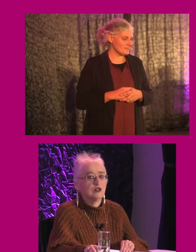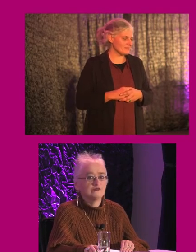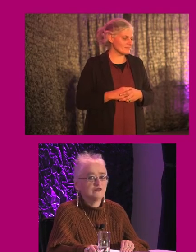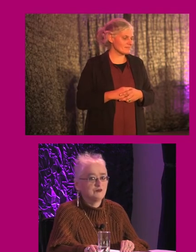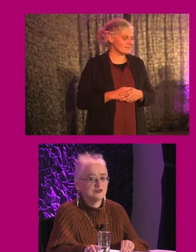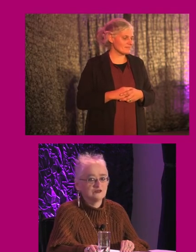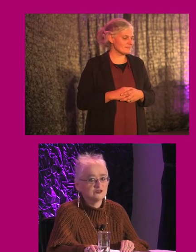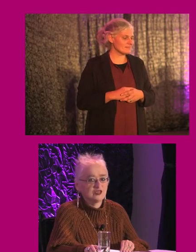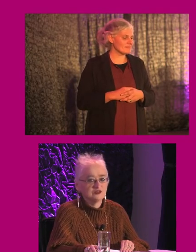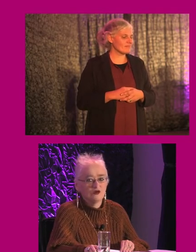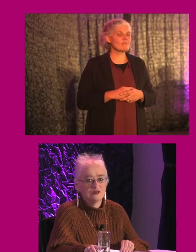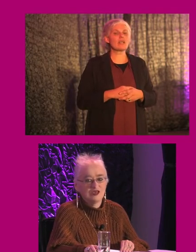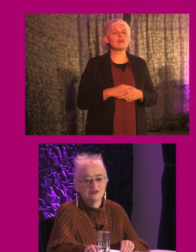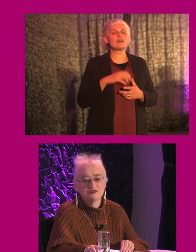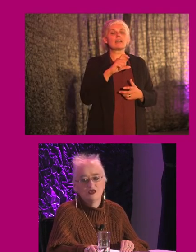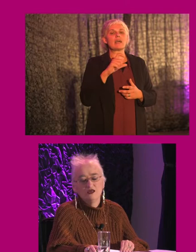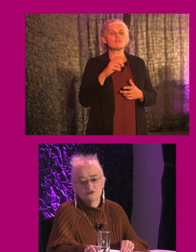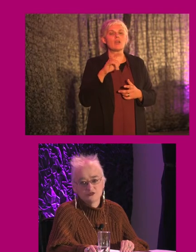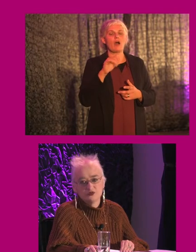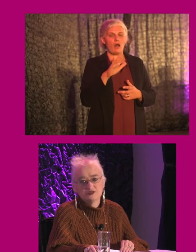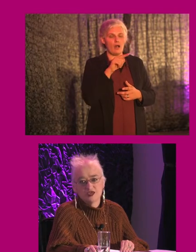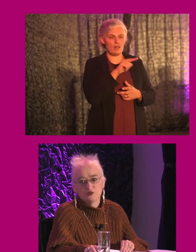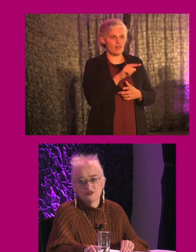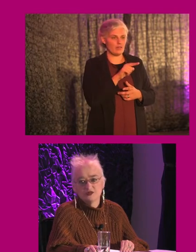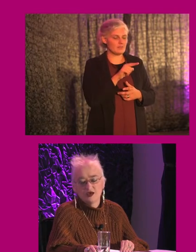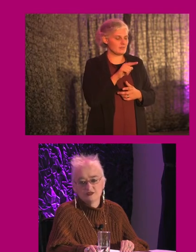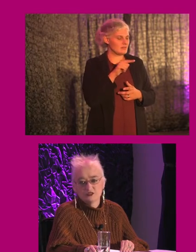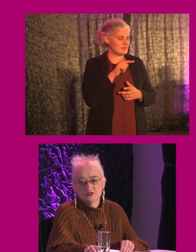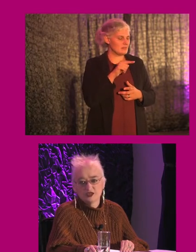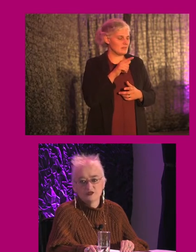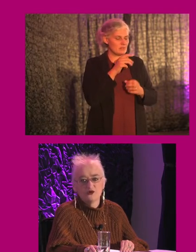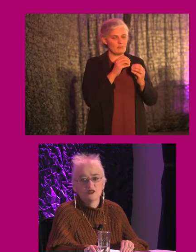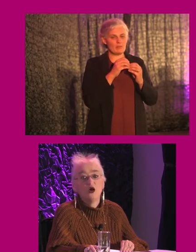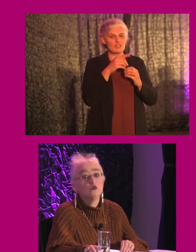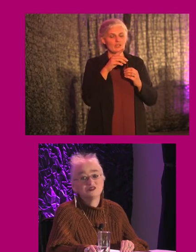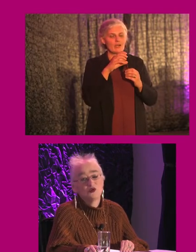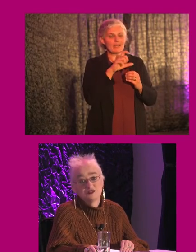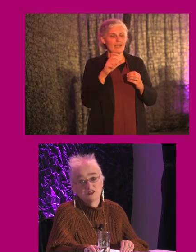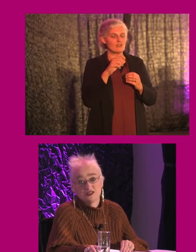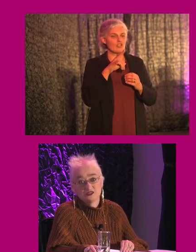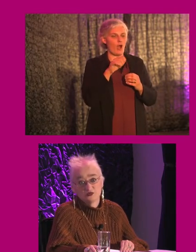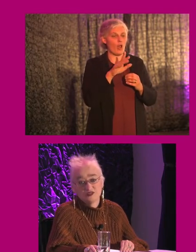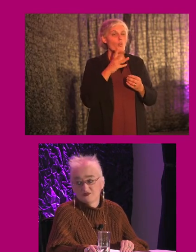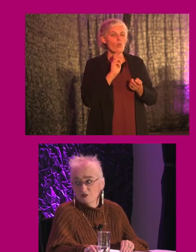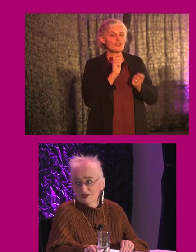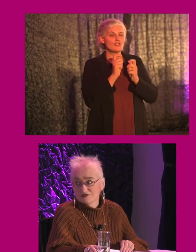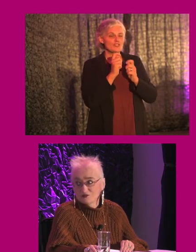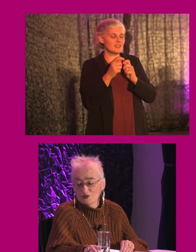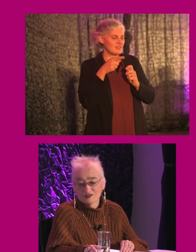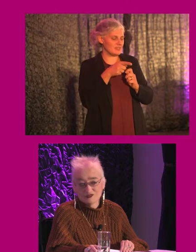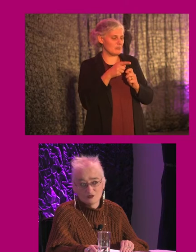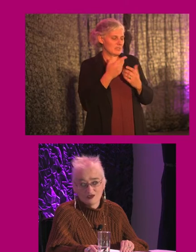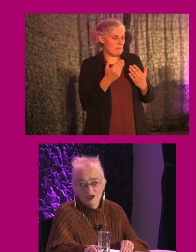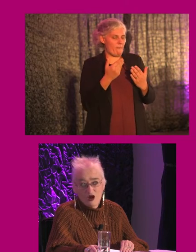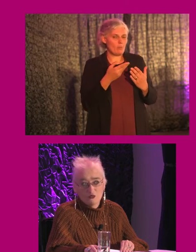I'll fly past that just County Hall and for two of is again once at the entrance to County Hall, which is going to change, but we're redeveloping at the